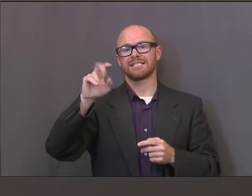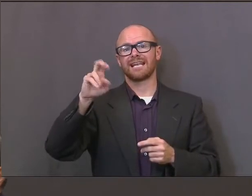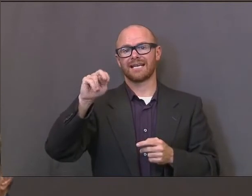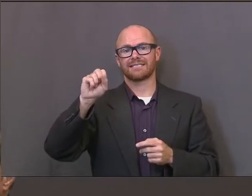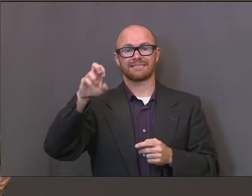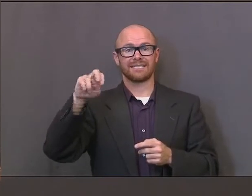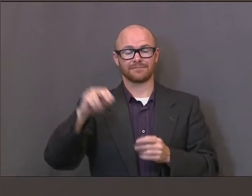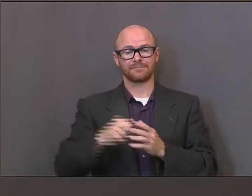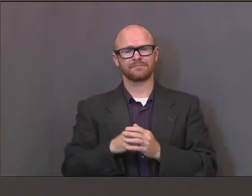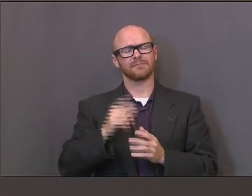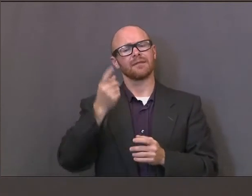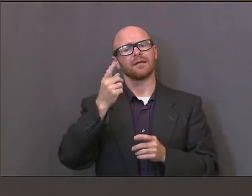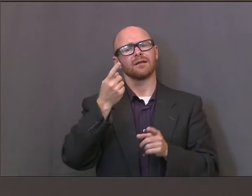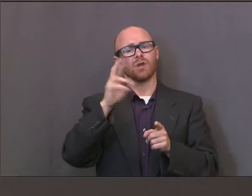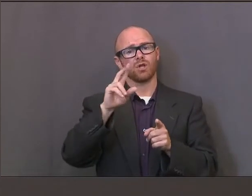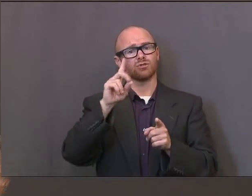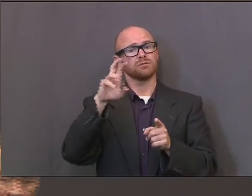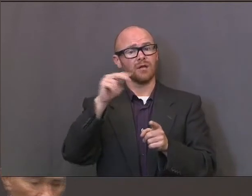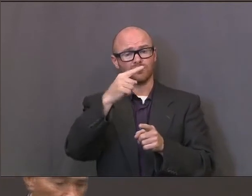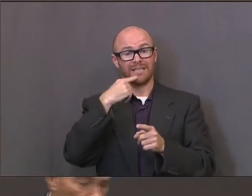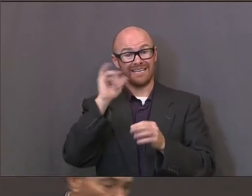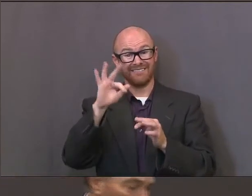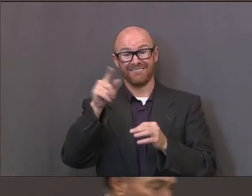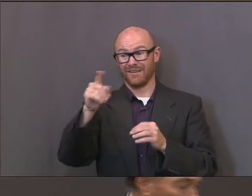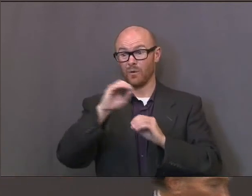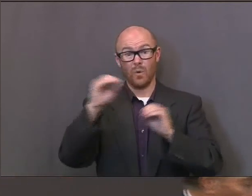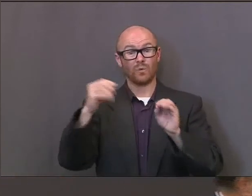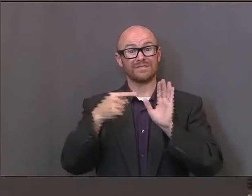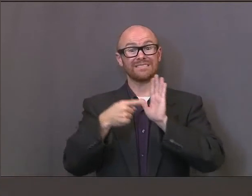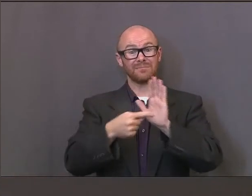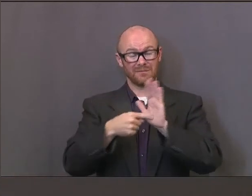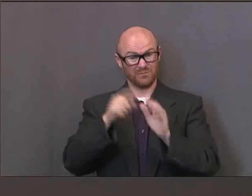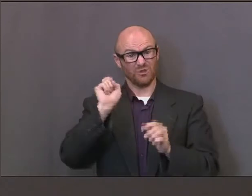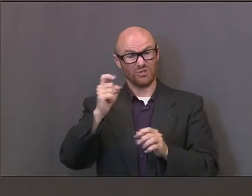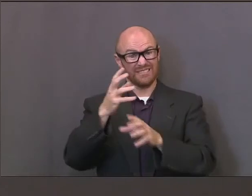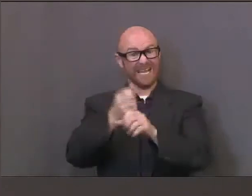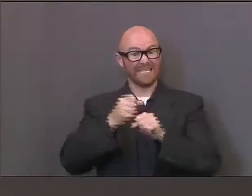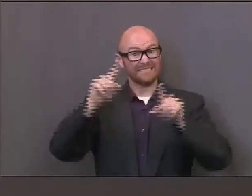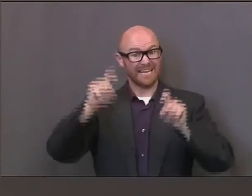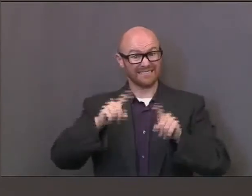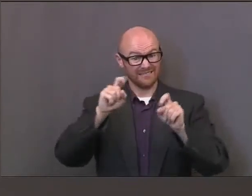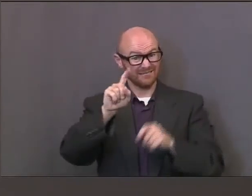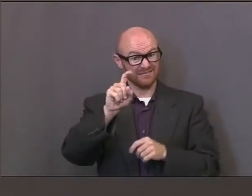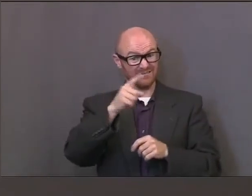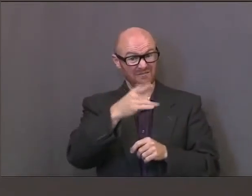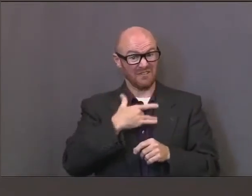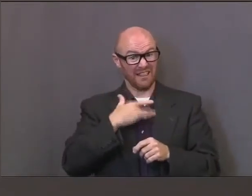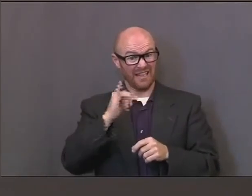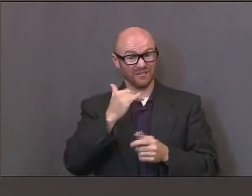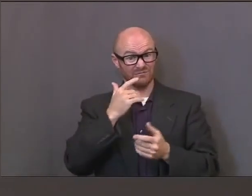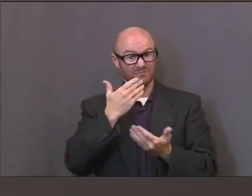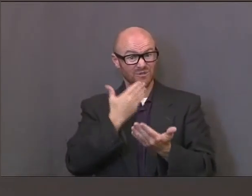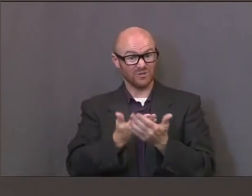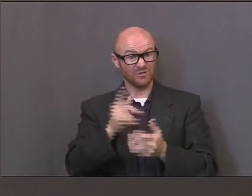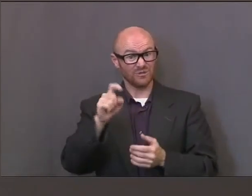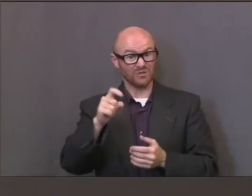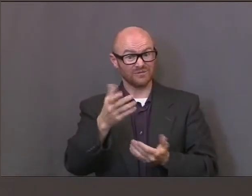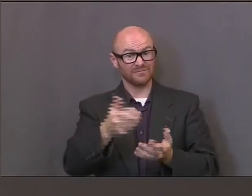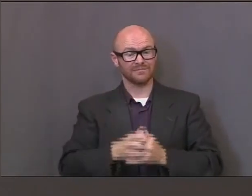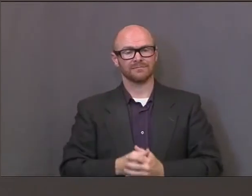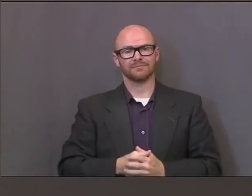people who are asymptomatic should get tested. Is that a change from what Utahns have been told before now, that they should show at least one symptom?